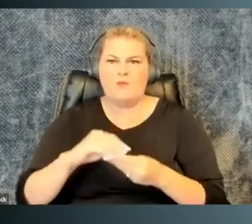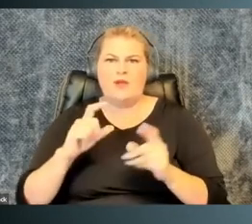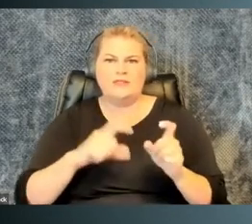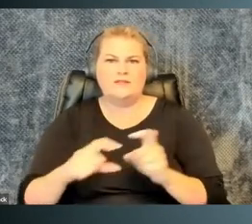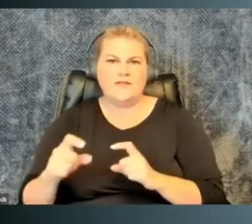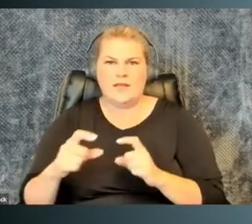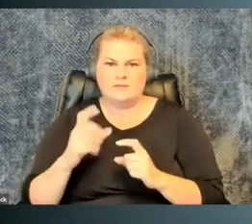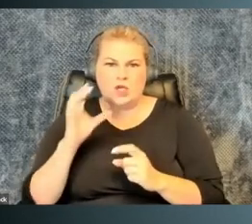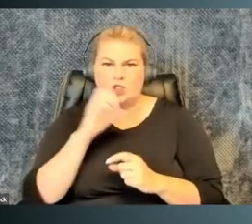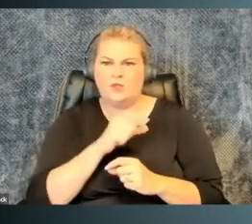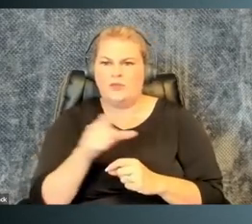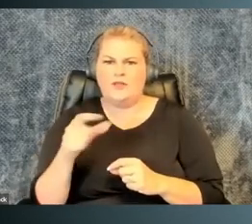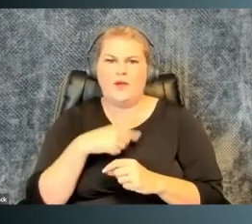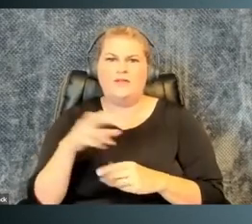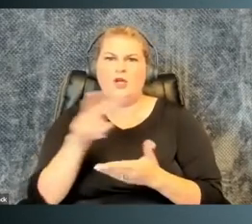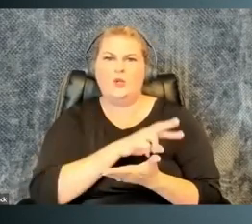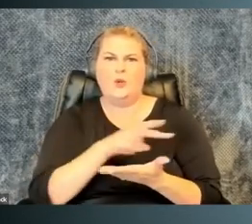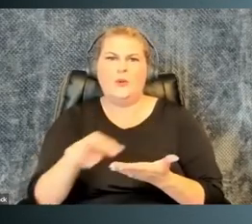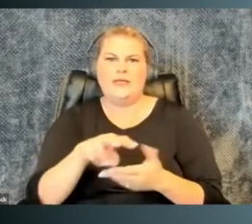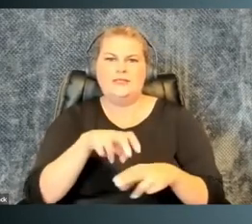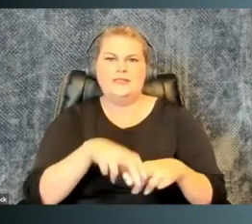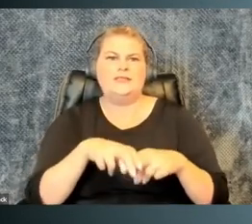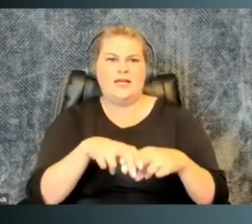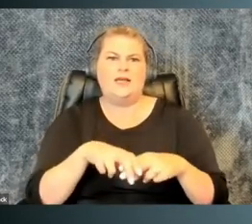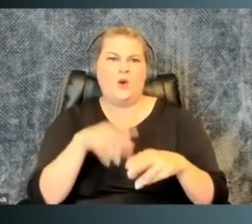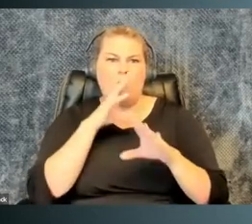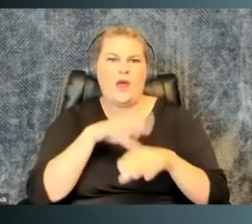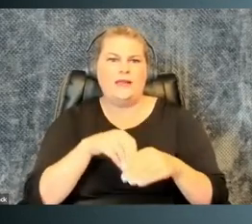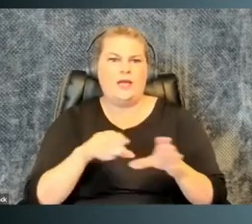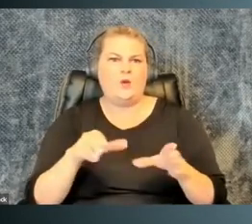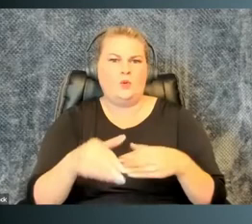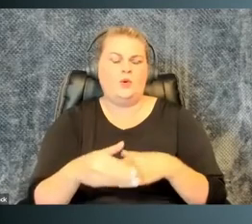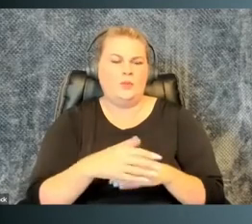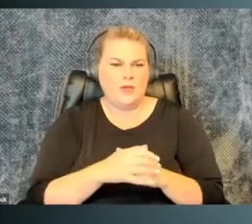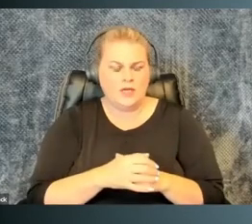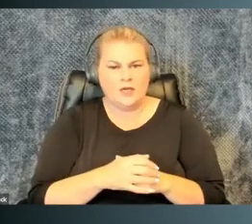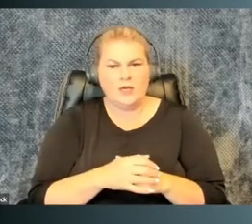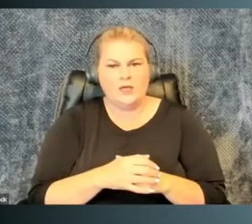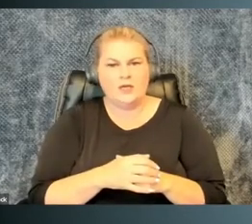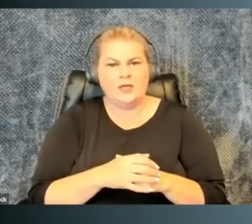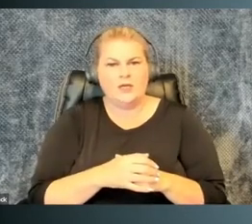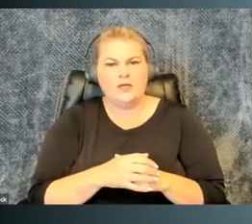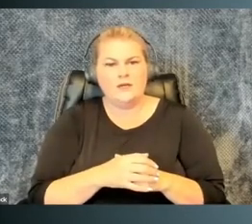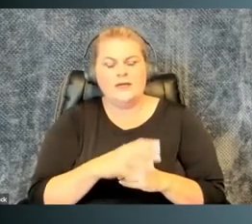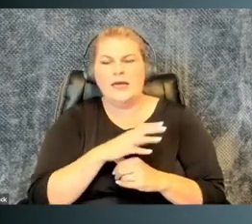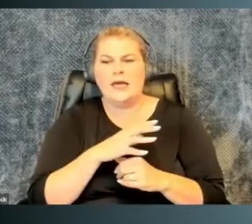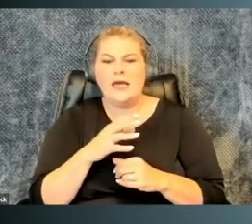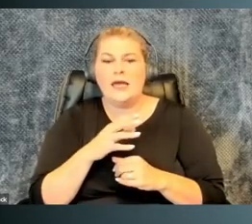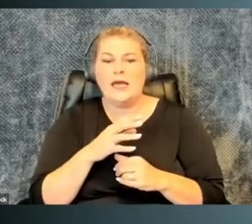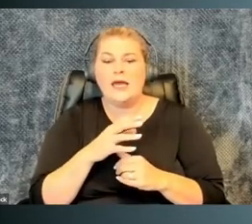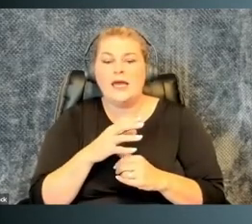structure prelims and comprehensive exams, assuming people have two weeks to sit quietly in a room.